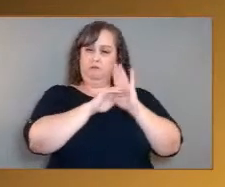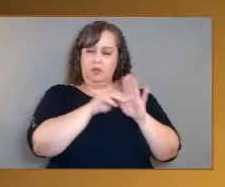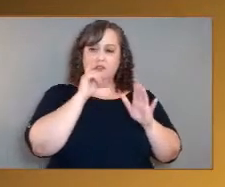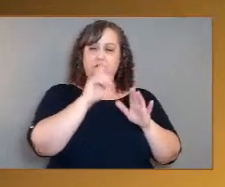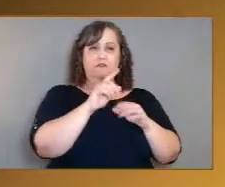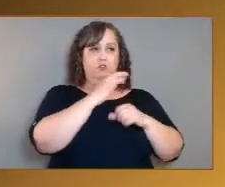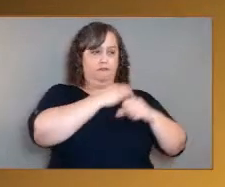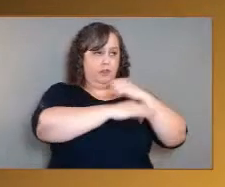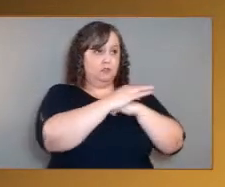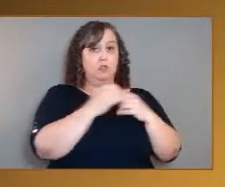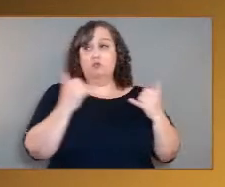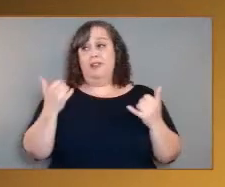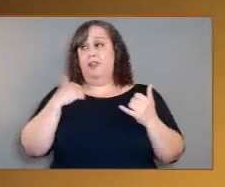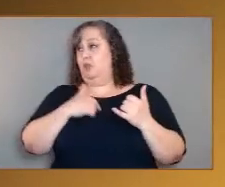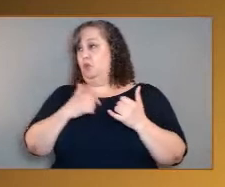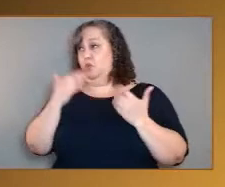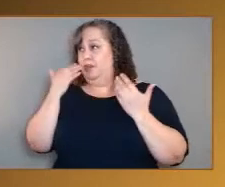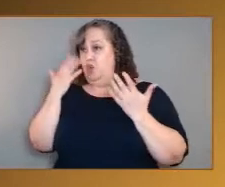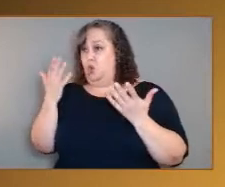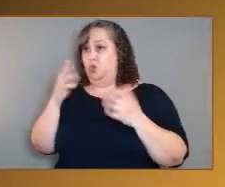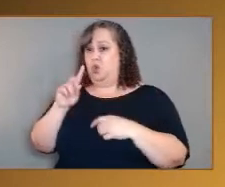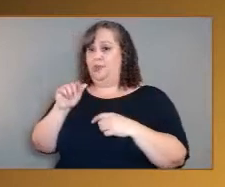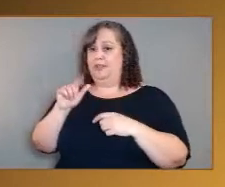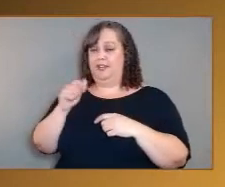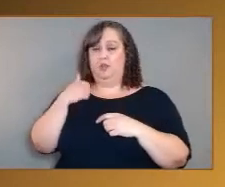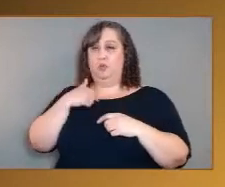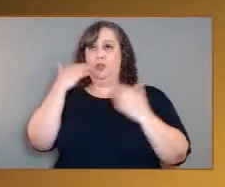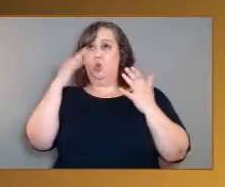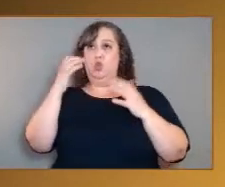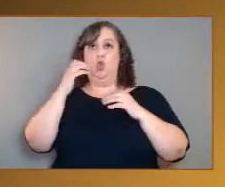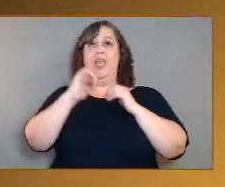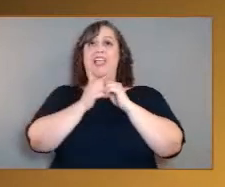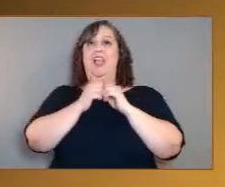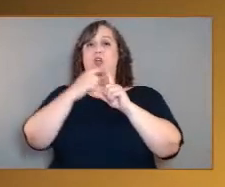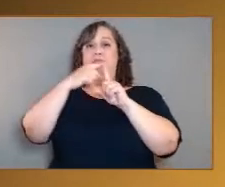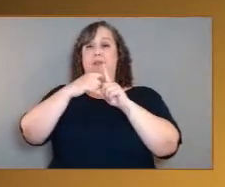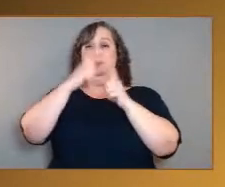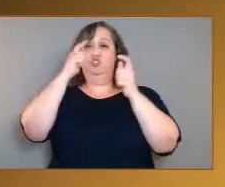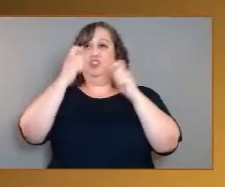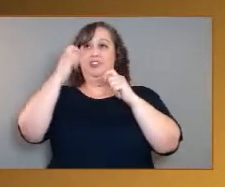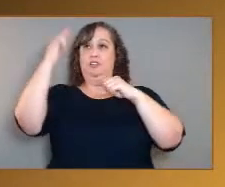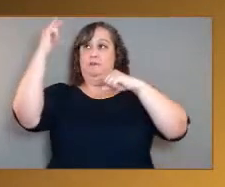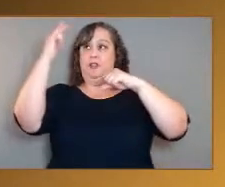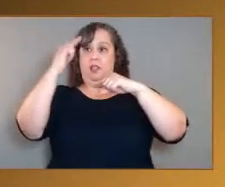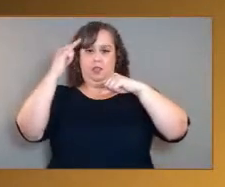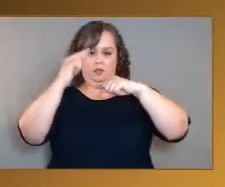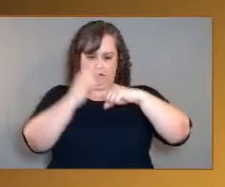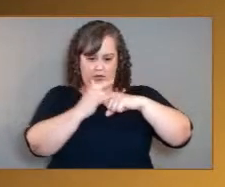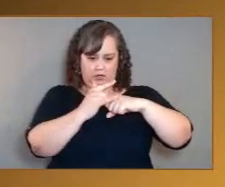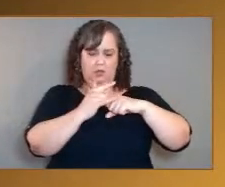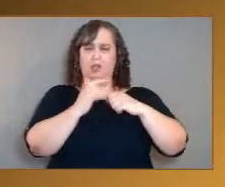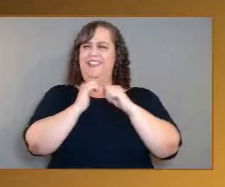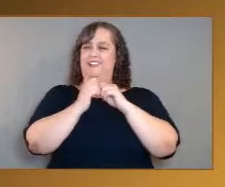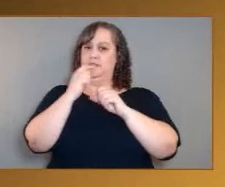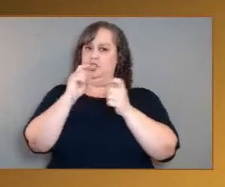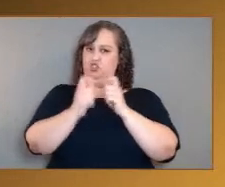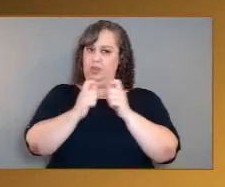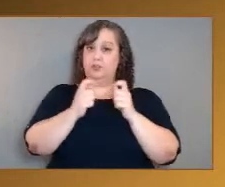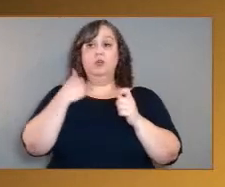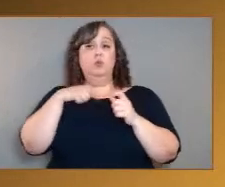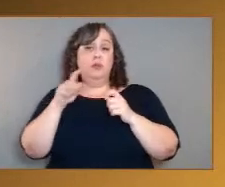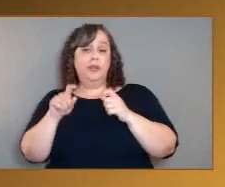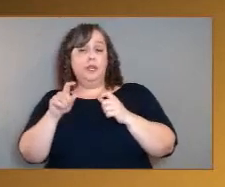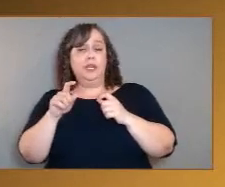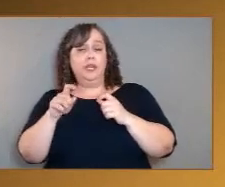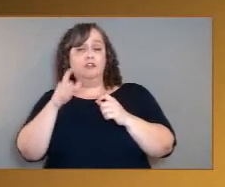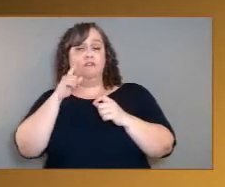the temperature lapse rate from below the clouds to the surface well enough to constrain some models. Well, how does it change? Well, we need that for Earth, of course, and we